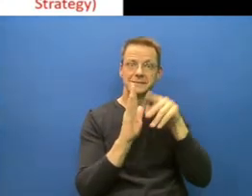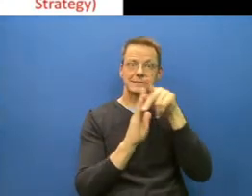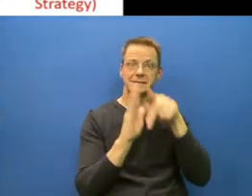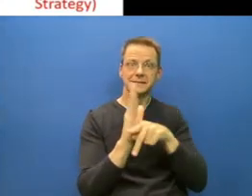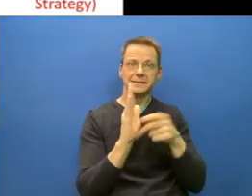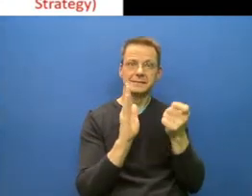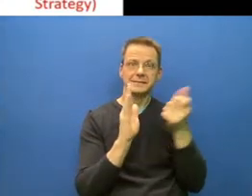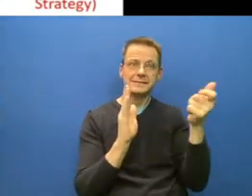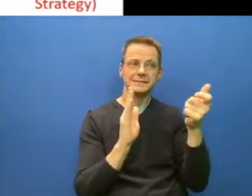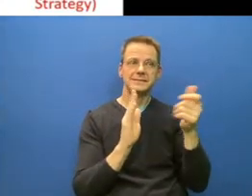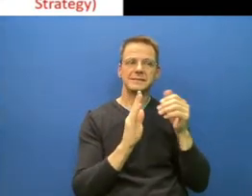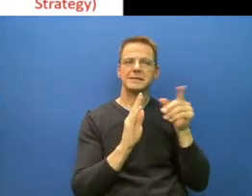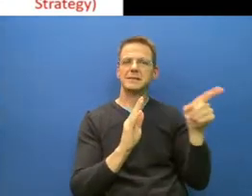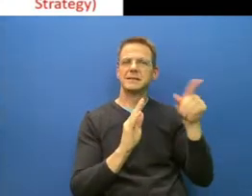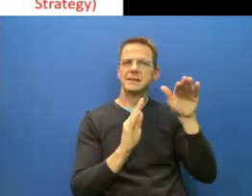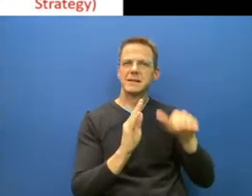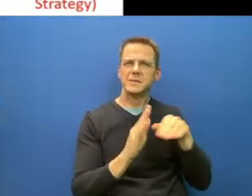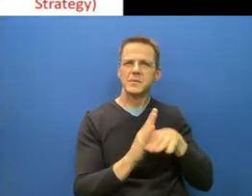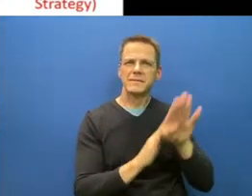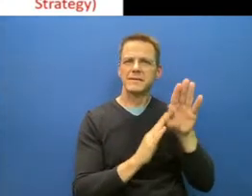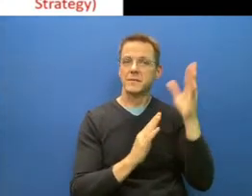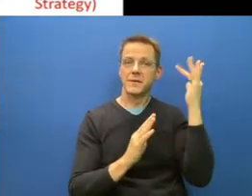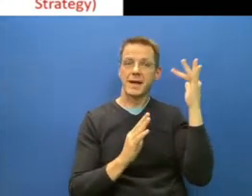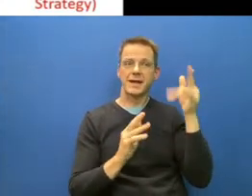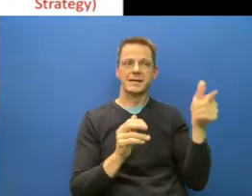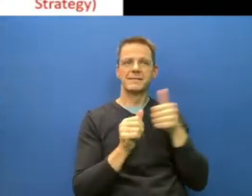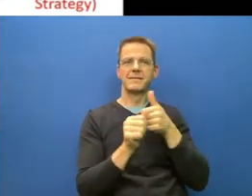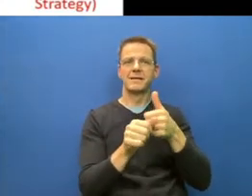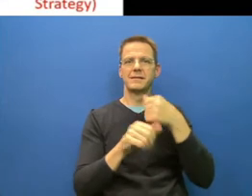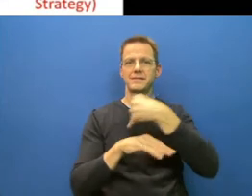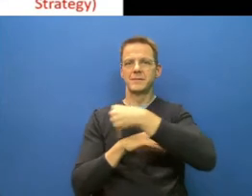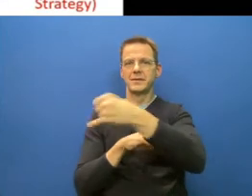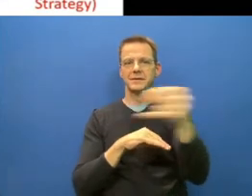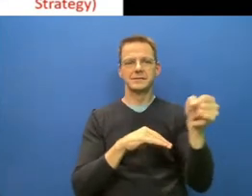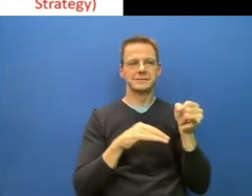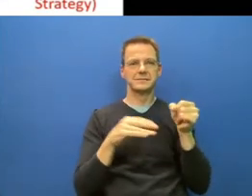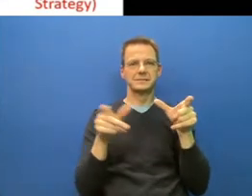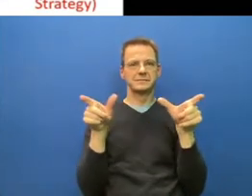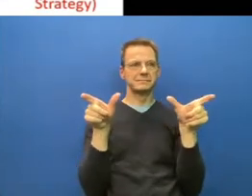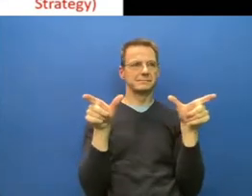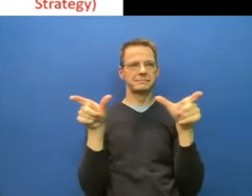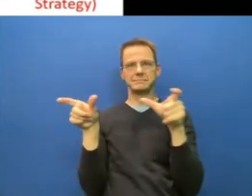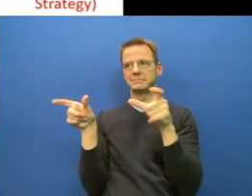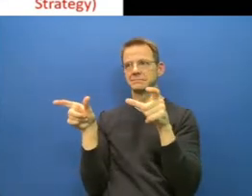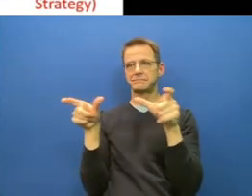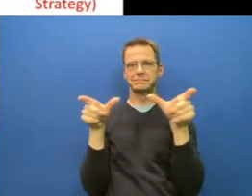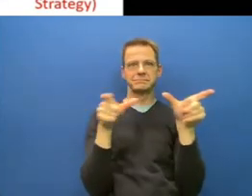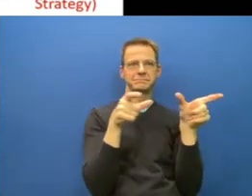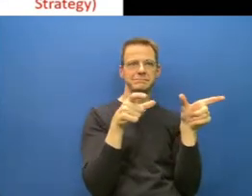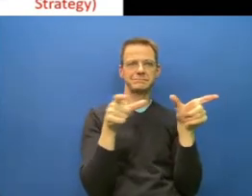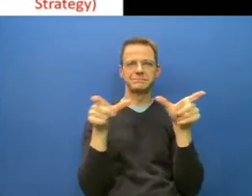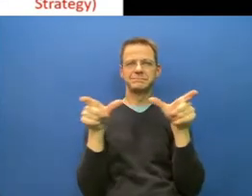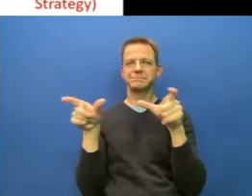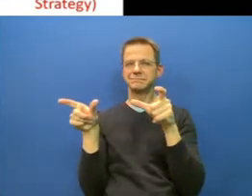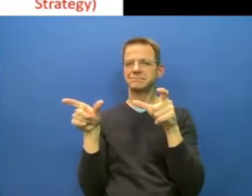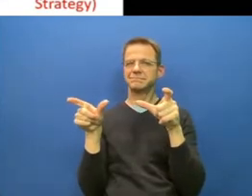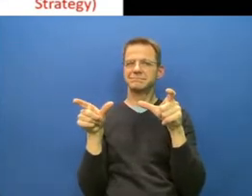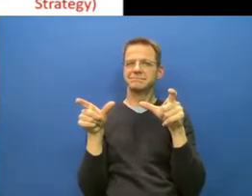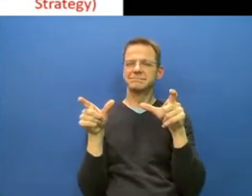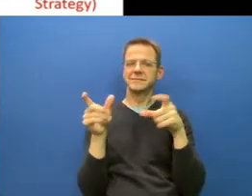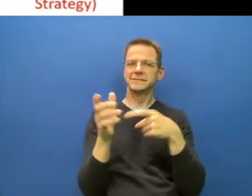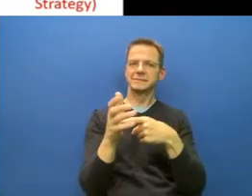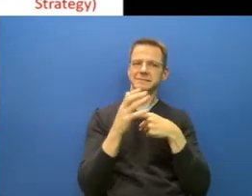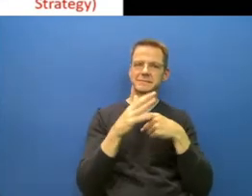Then they drove all the cases to zero. So they stopped all the community transmission. Then, and still protected the borders, still